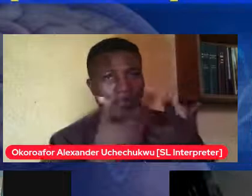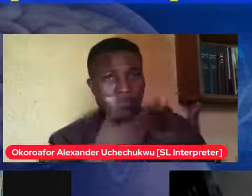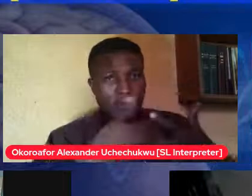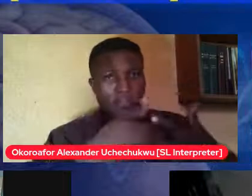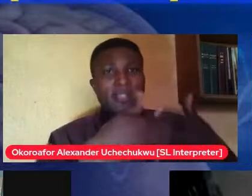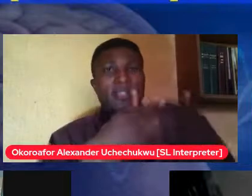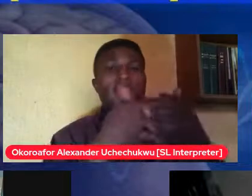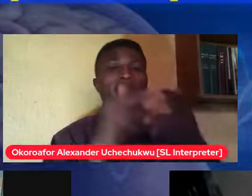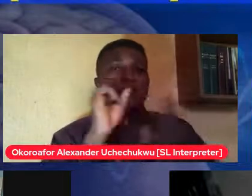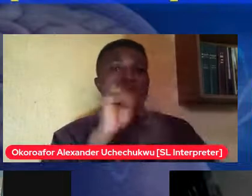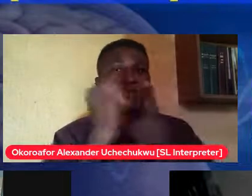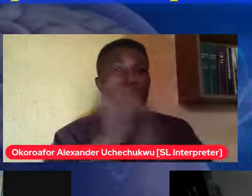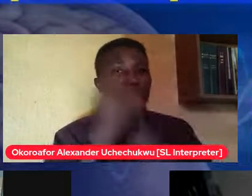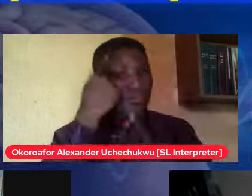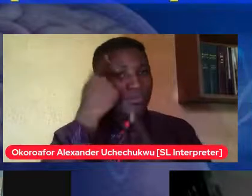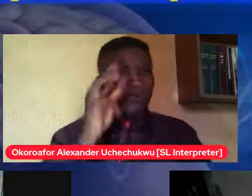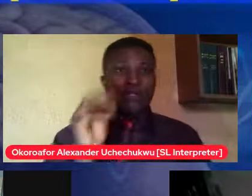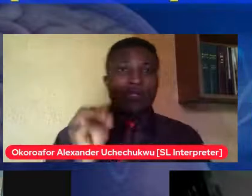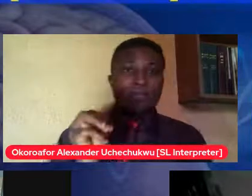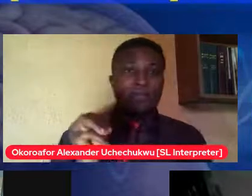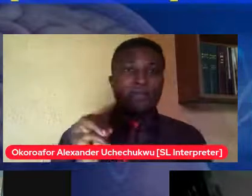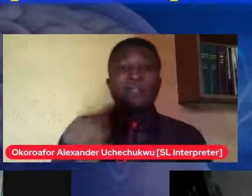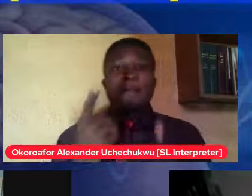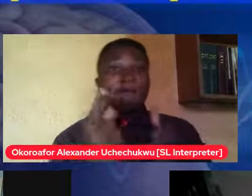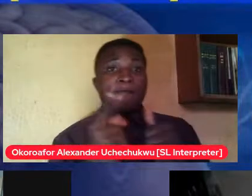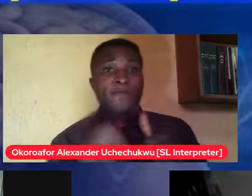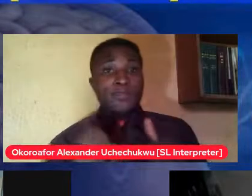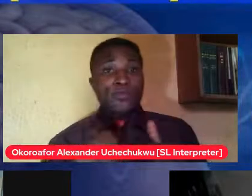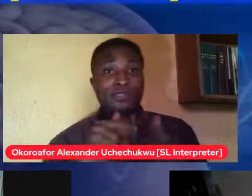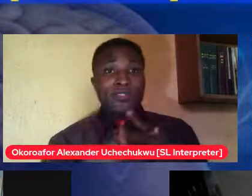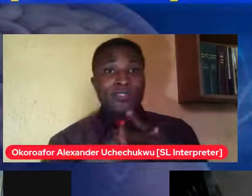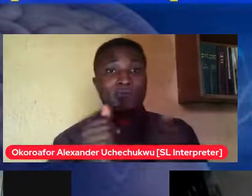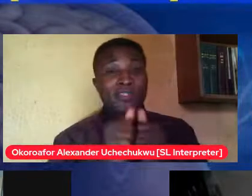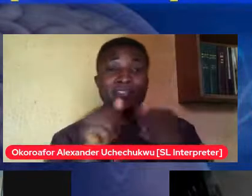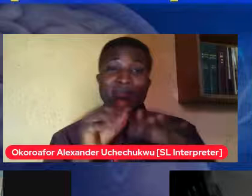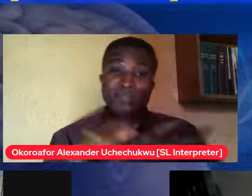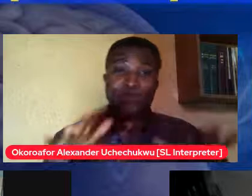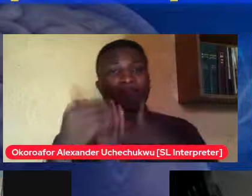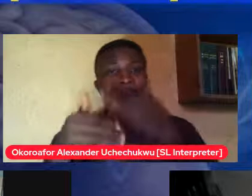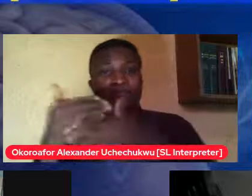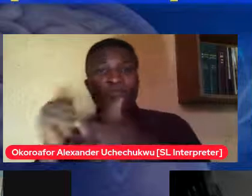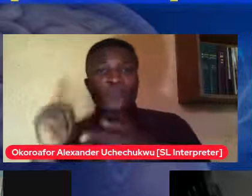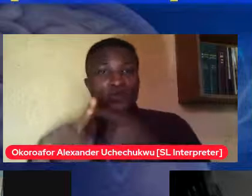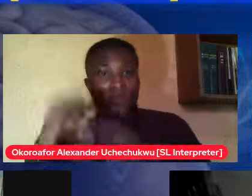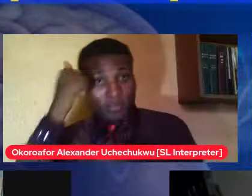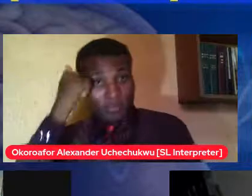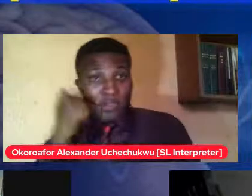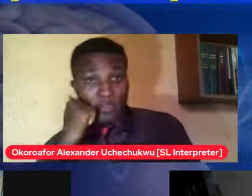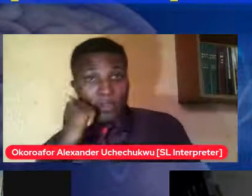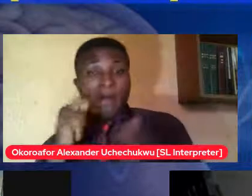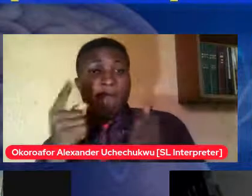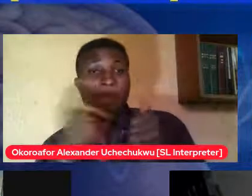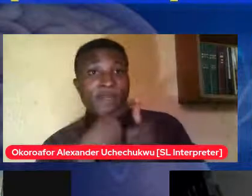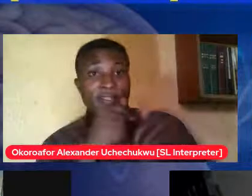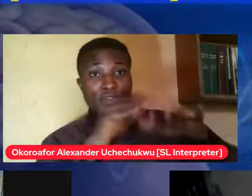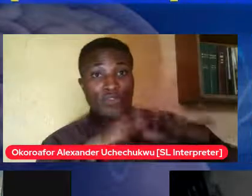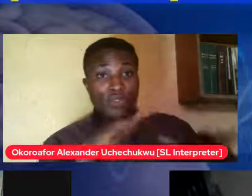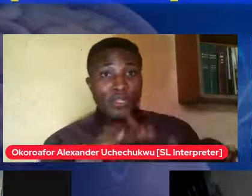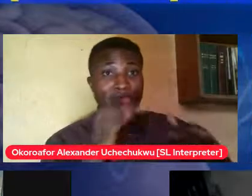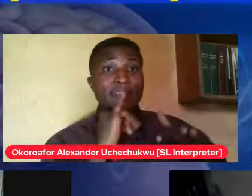with children first and then adults but with such adults it's important that you help them know to establish boundaries